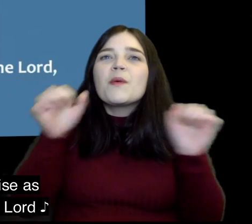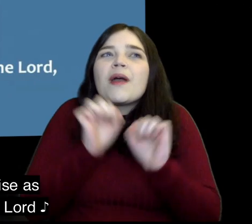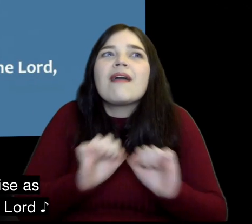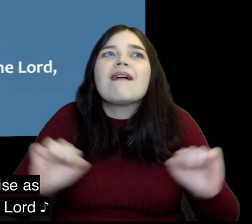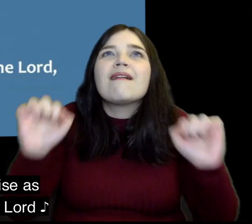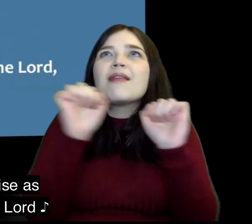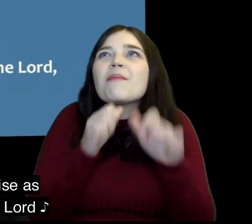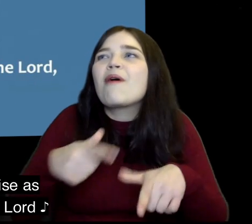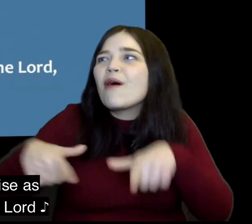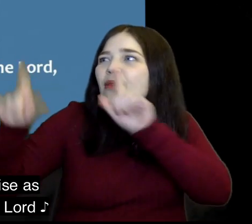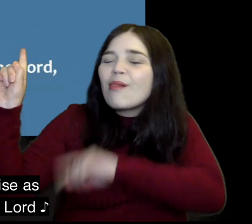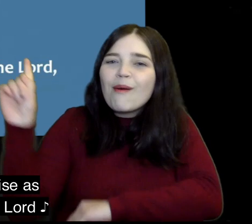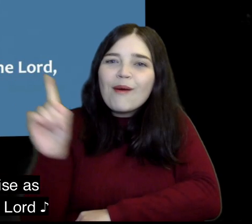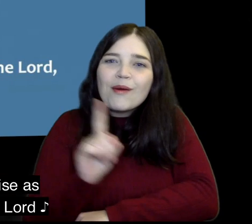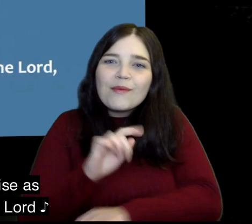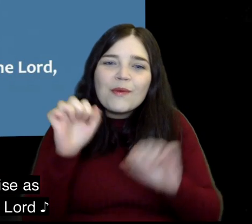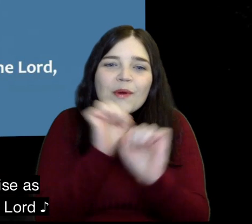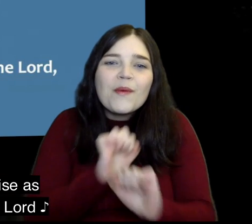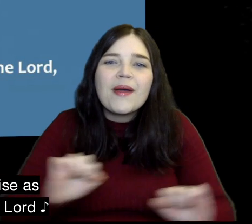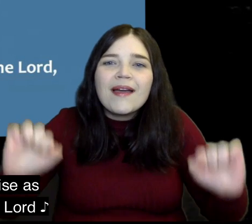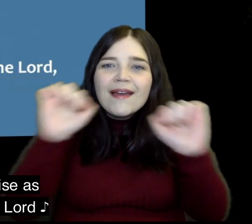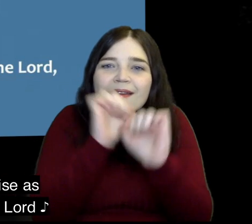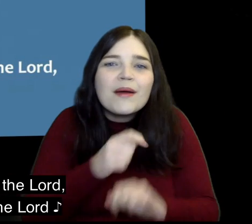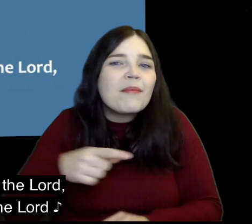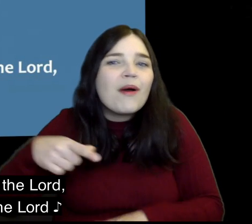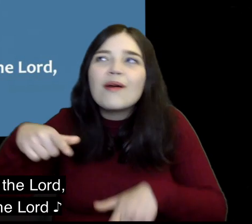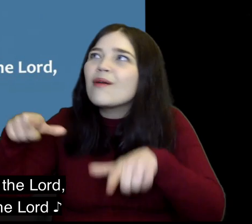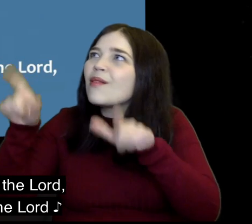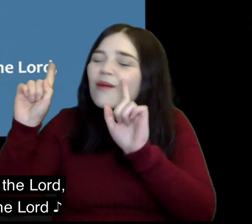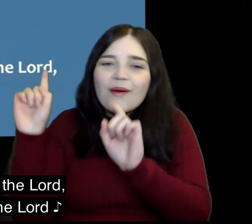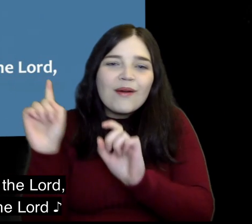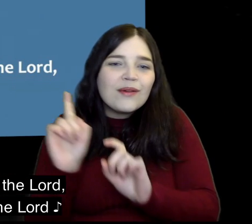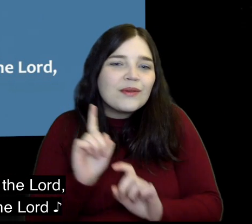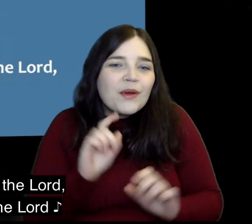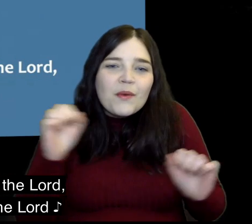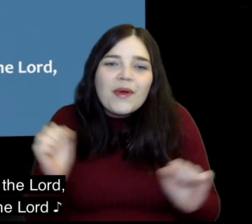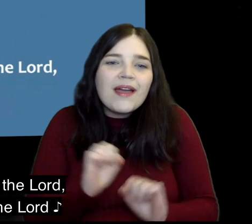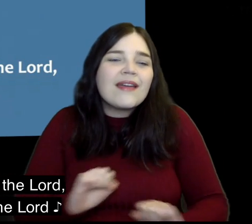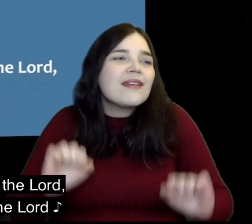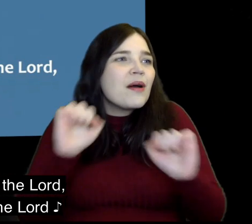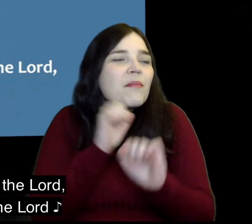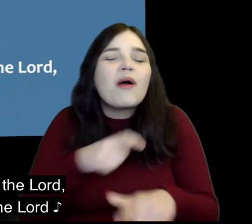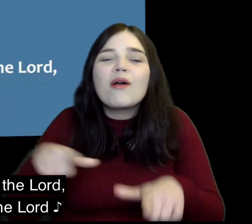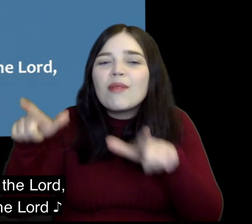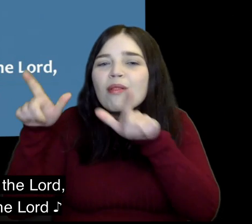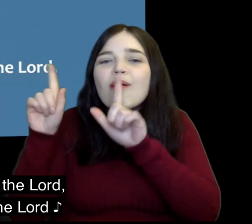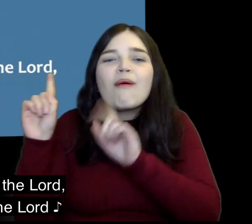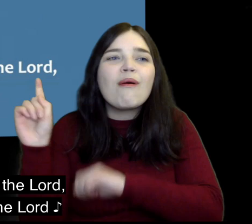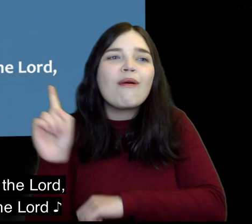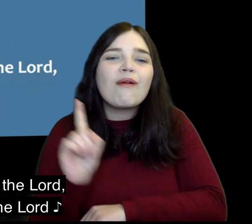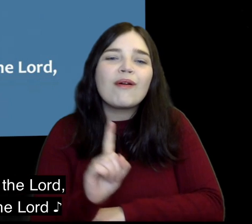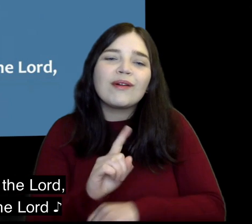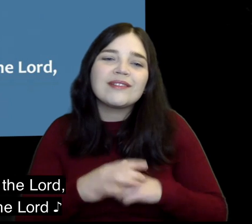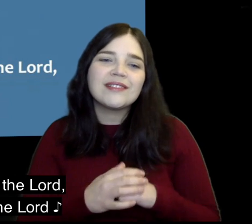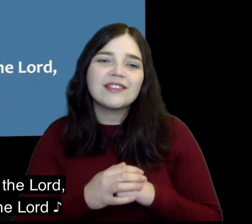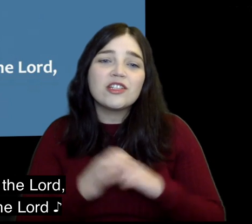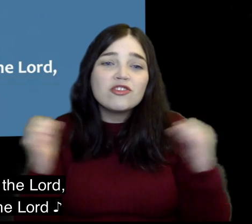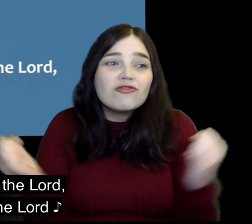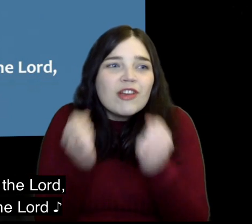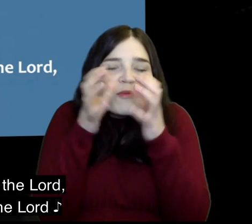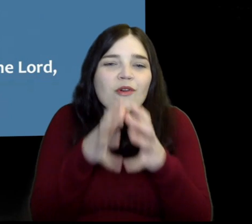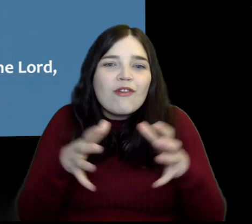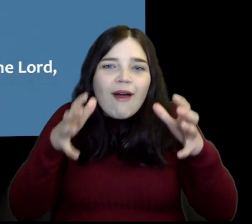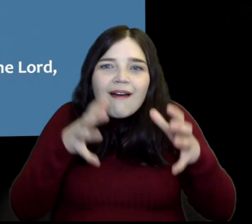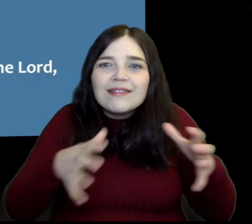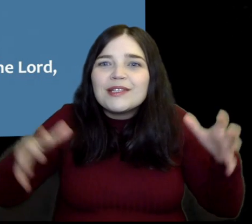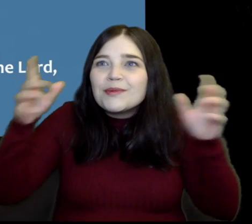Strength will rise as we wait Upon the Lord, they will wait Upon the Lord, they will wait Upon the